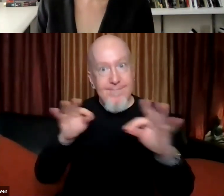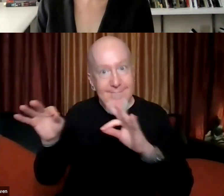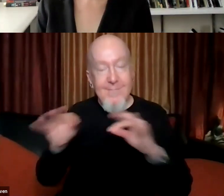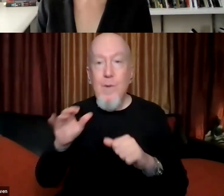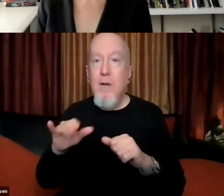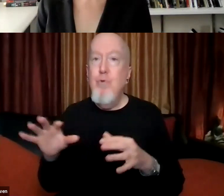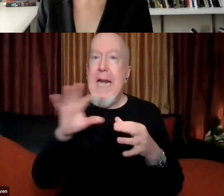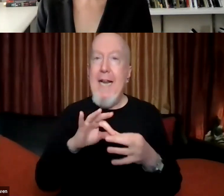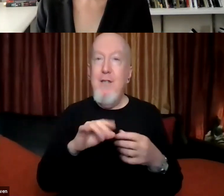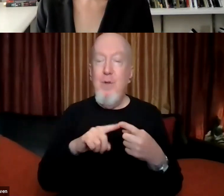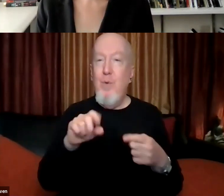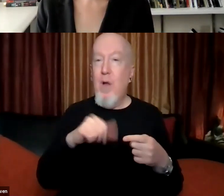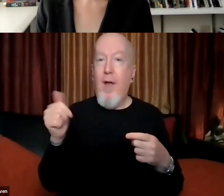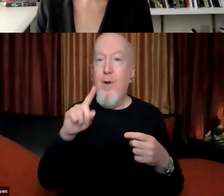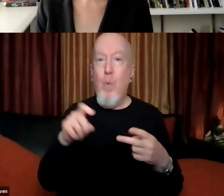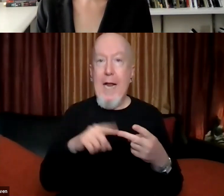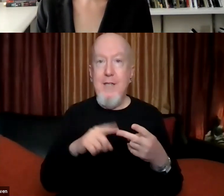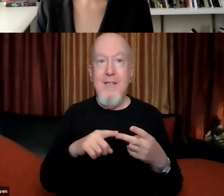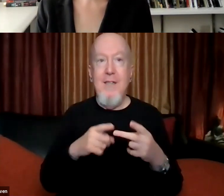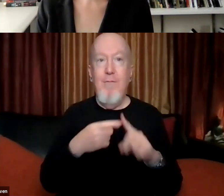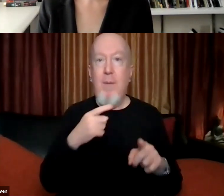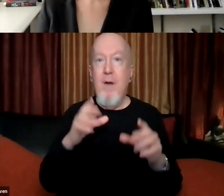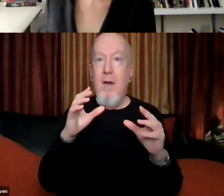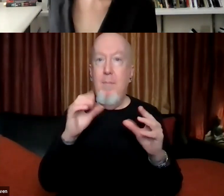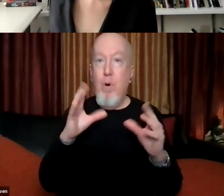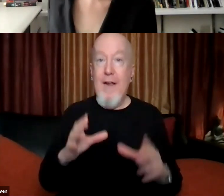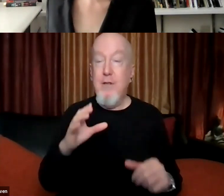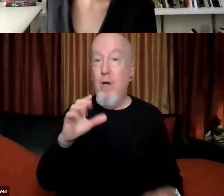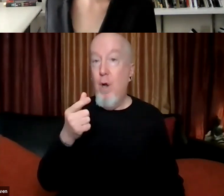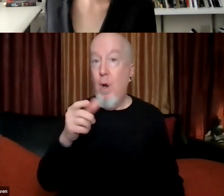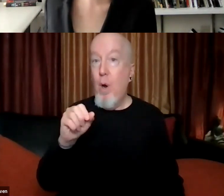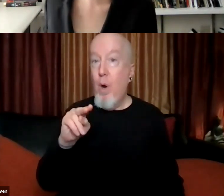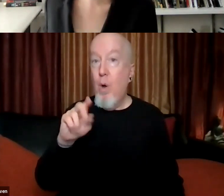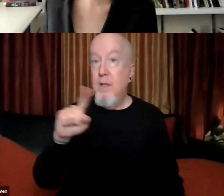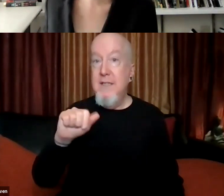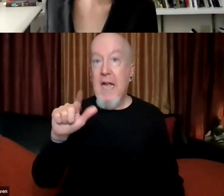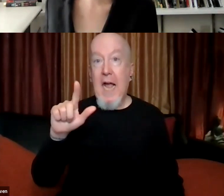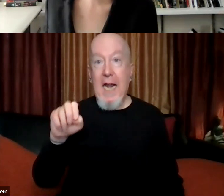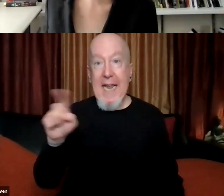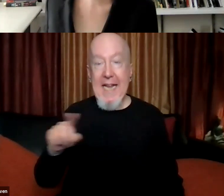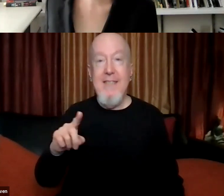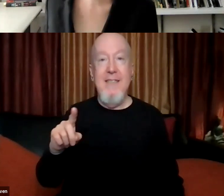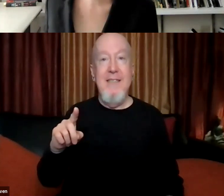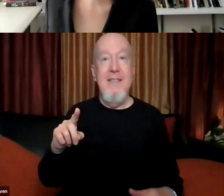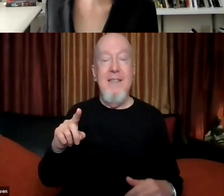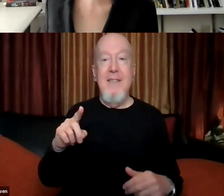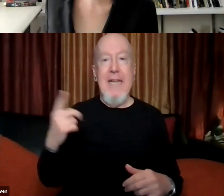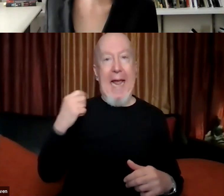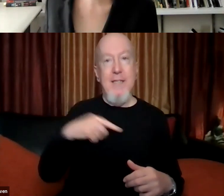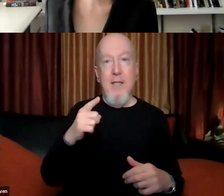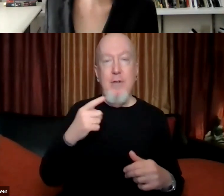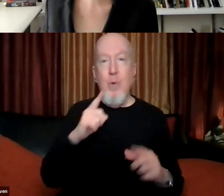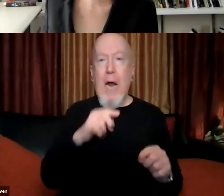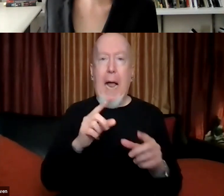question from, uh, Professor Gonzales, Jennifer Gonzales, um, asks us to say more about the relationship